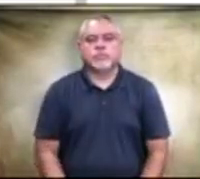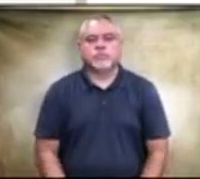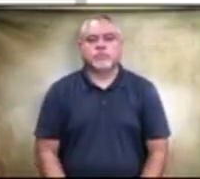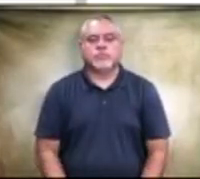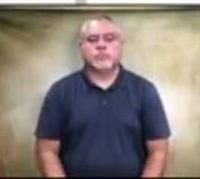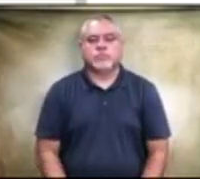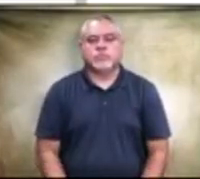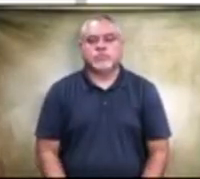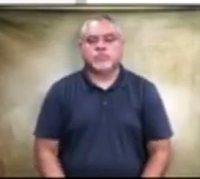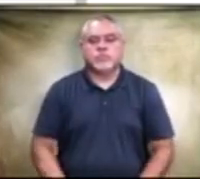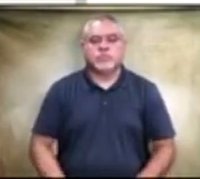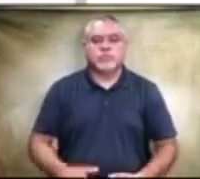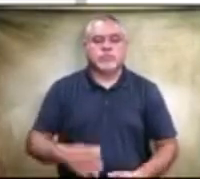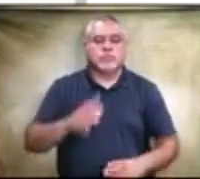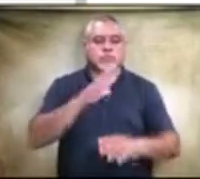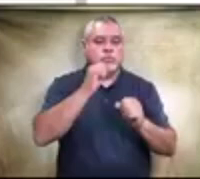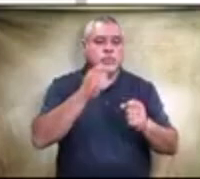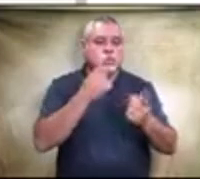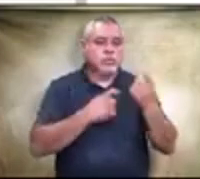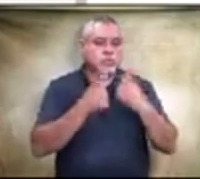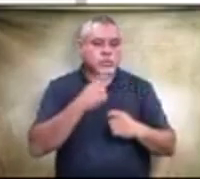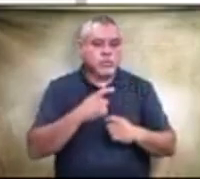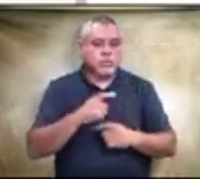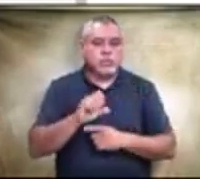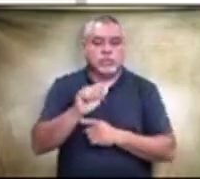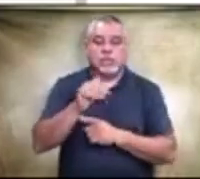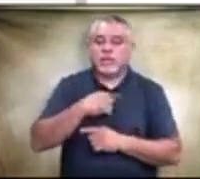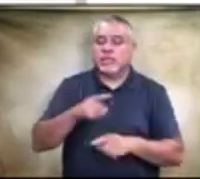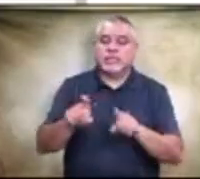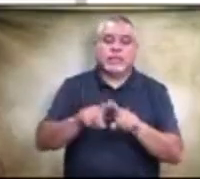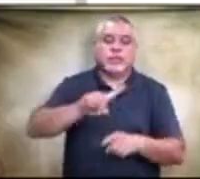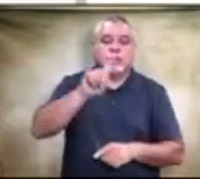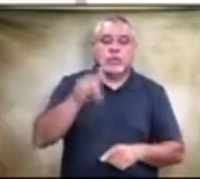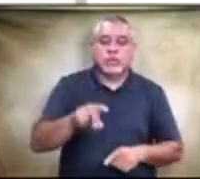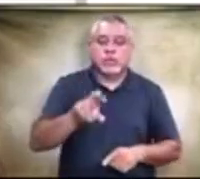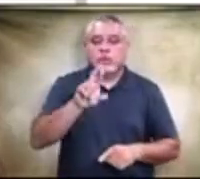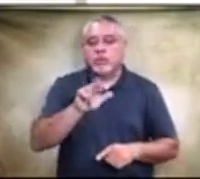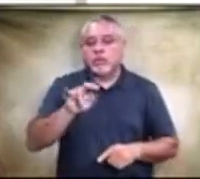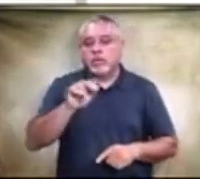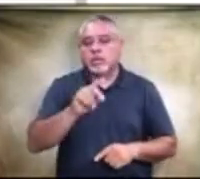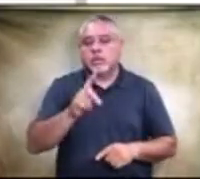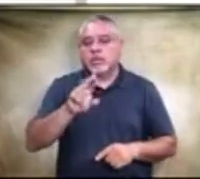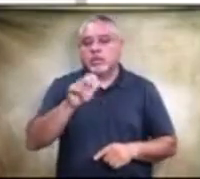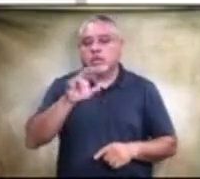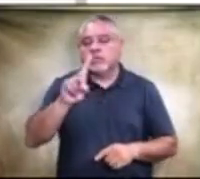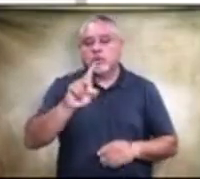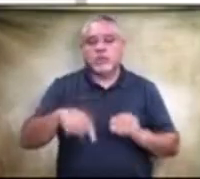We have any questions? I have the same questions, Ryan and Dr. Gilwood, about the